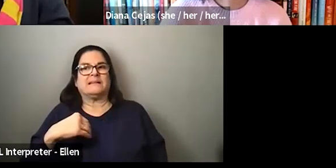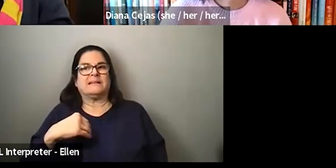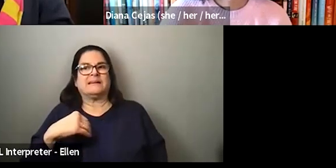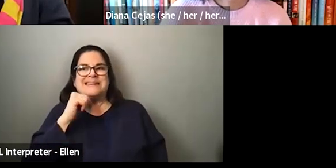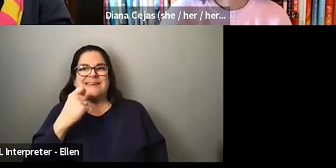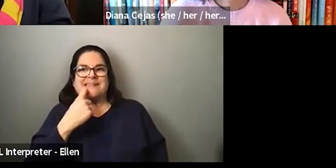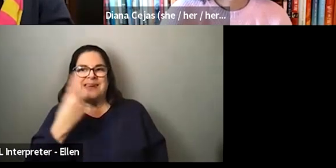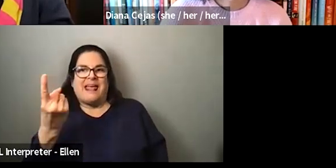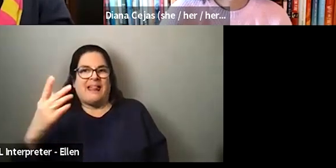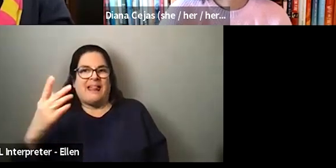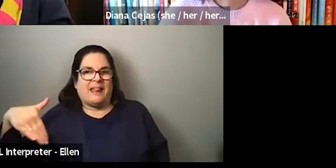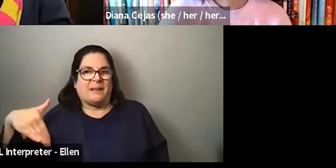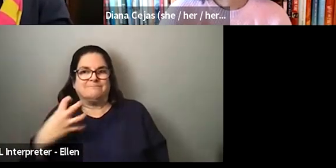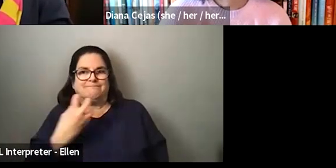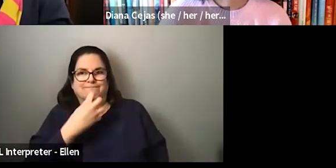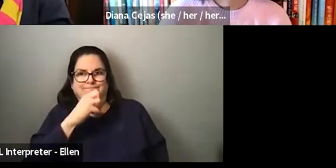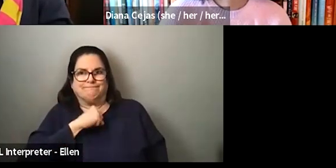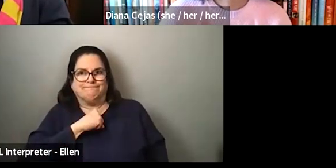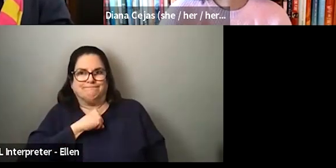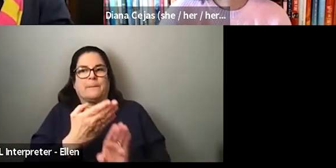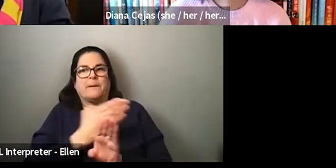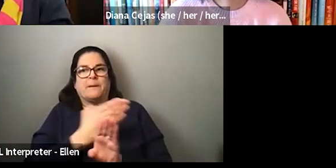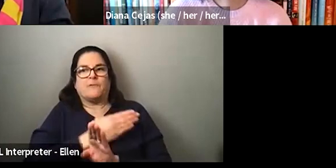the position. And, um,